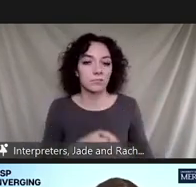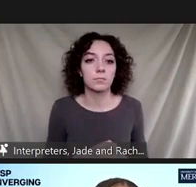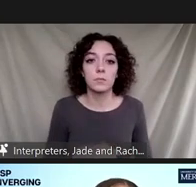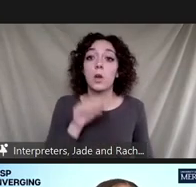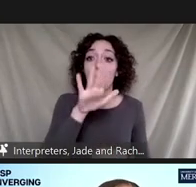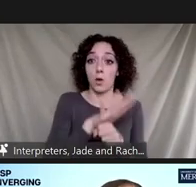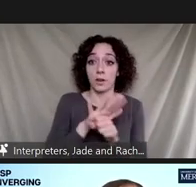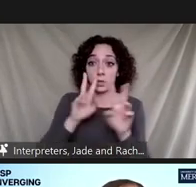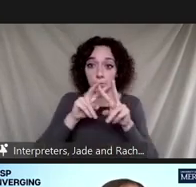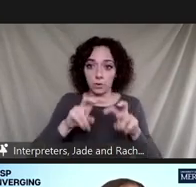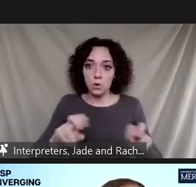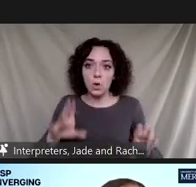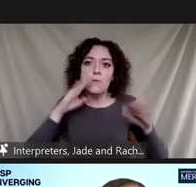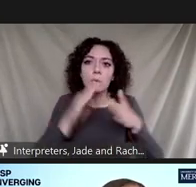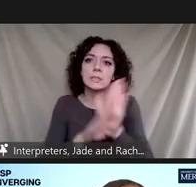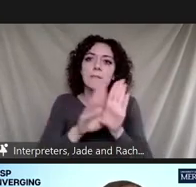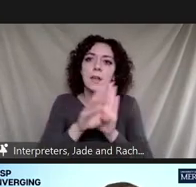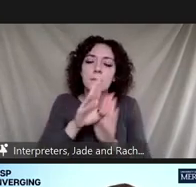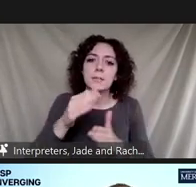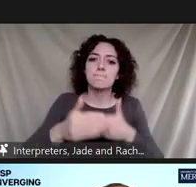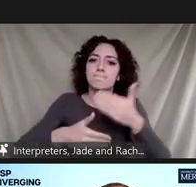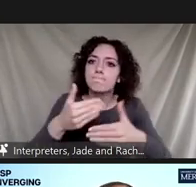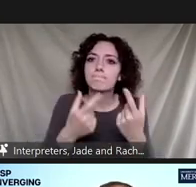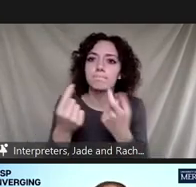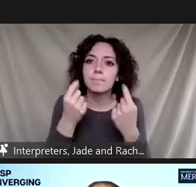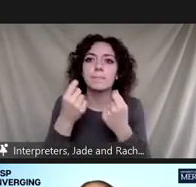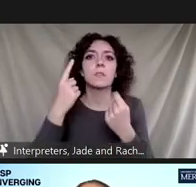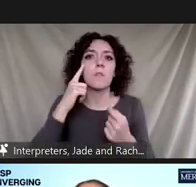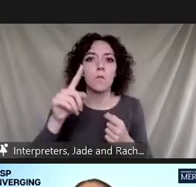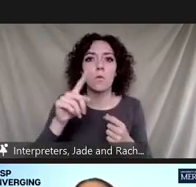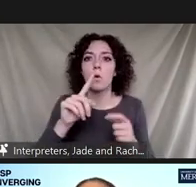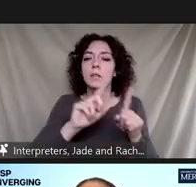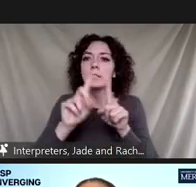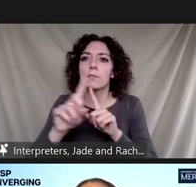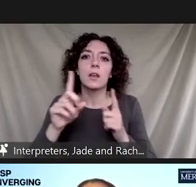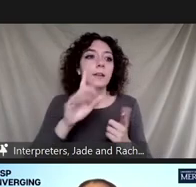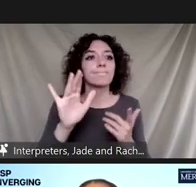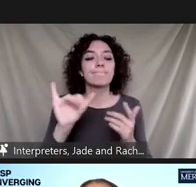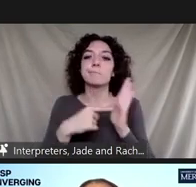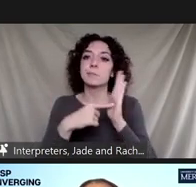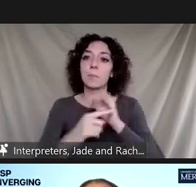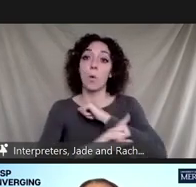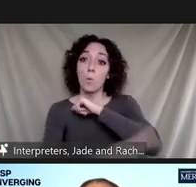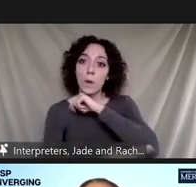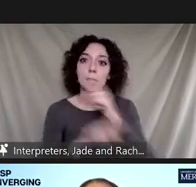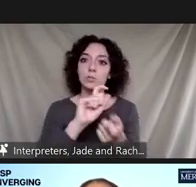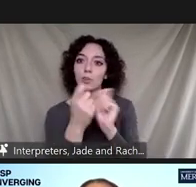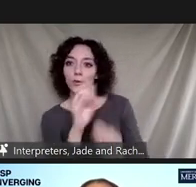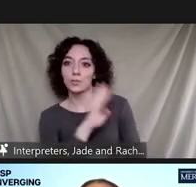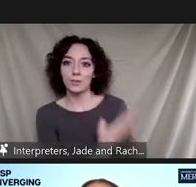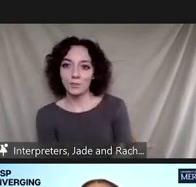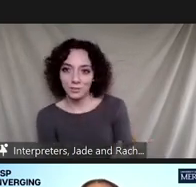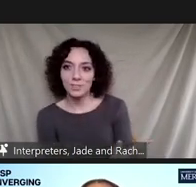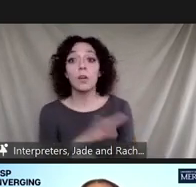focuses on developing methods to manage anthropogenic activity such as converting waste to energy and modeling transport of